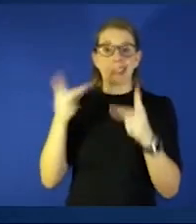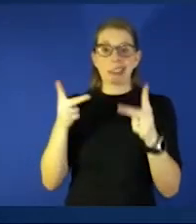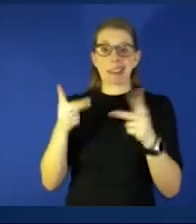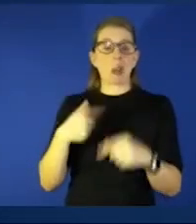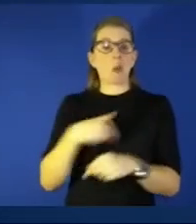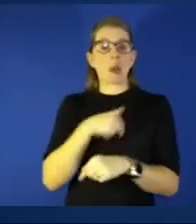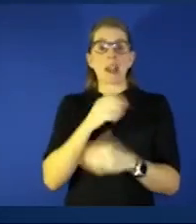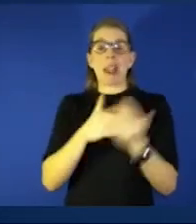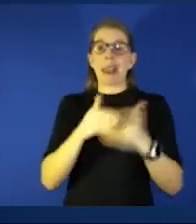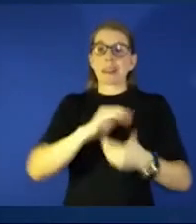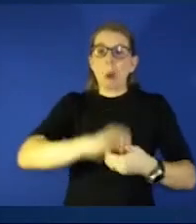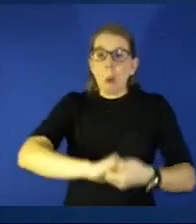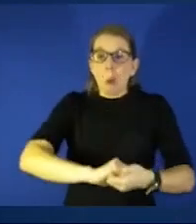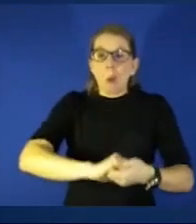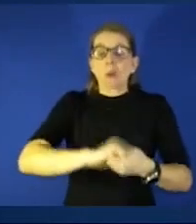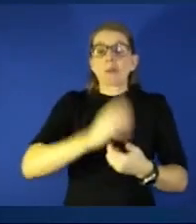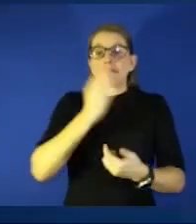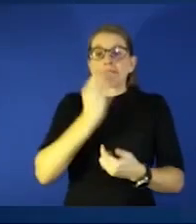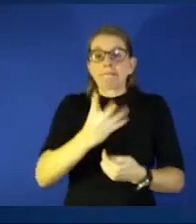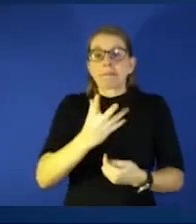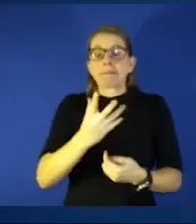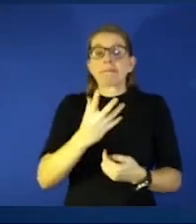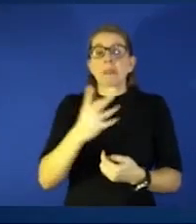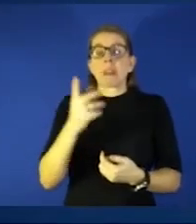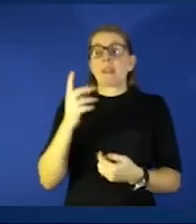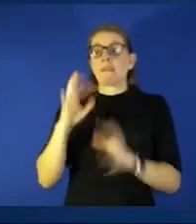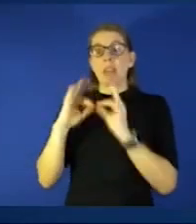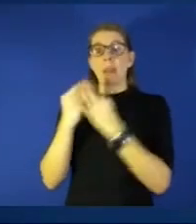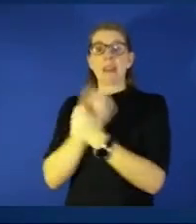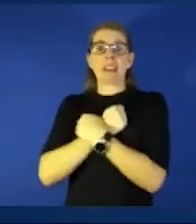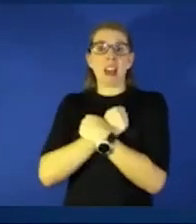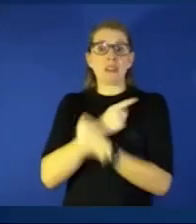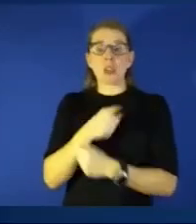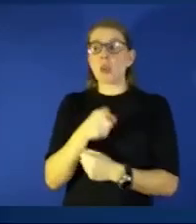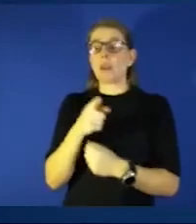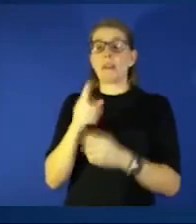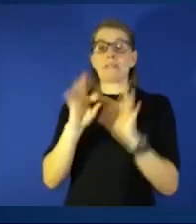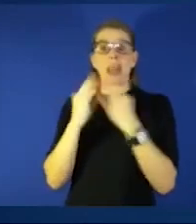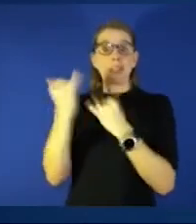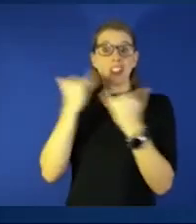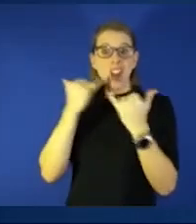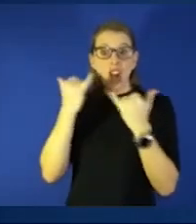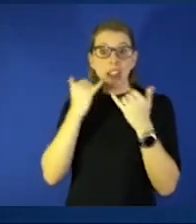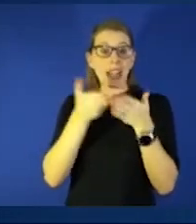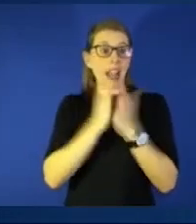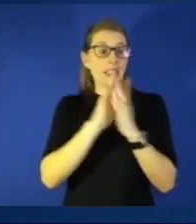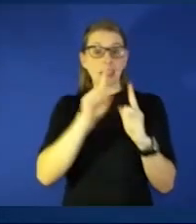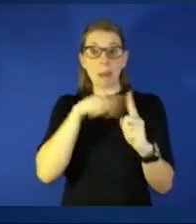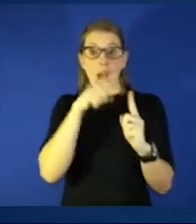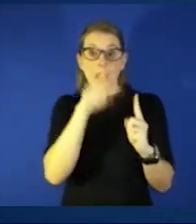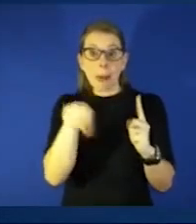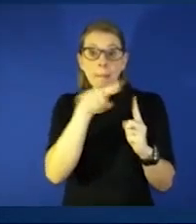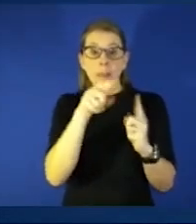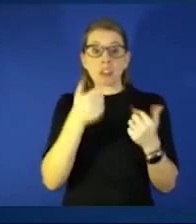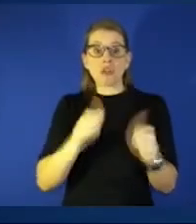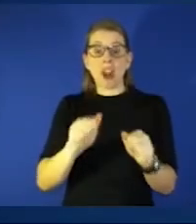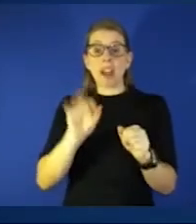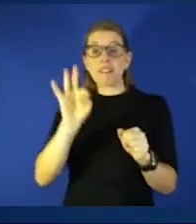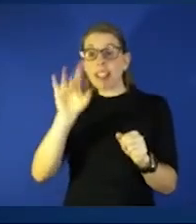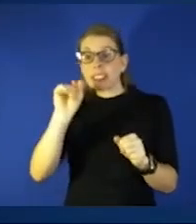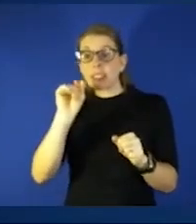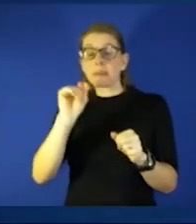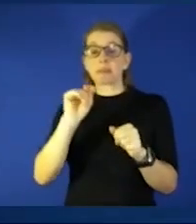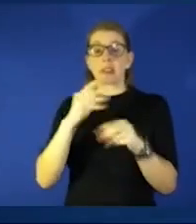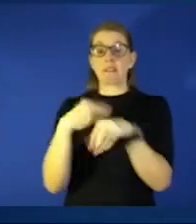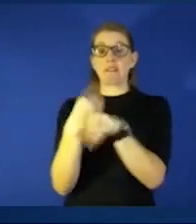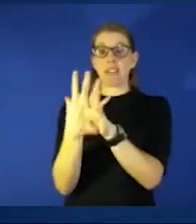we tell them that they are loved that their families are calling and asking about them we try and do face times and video chats with their loved